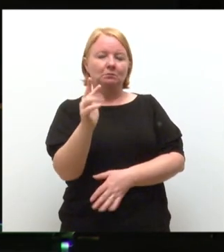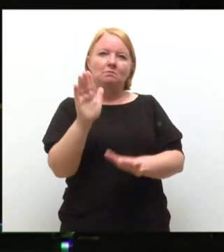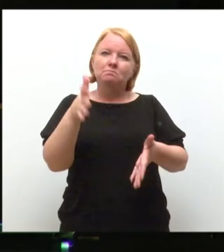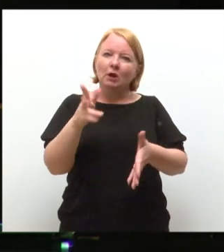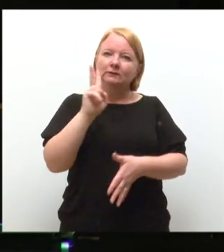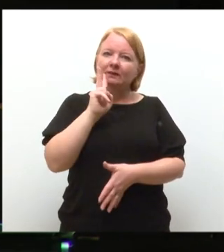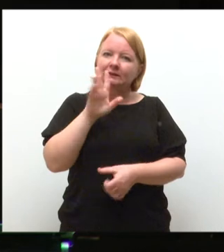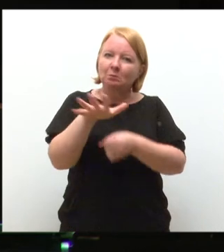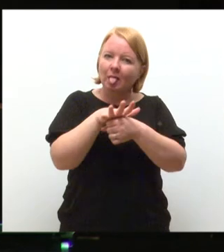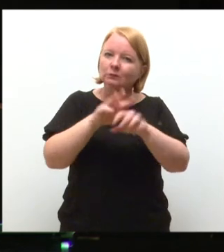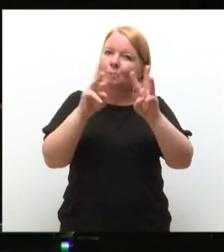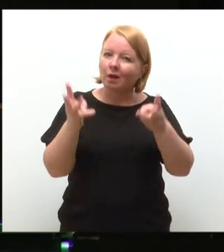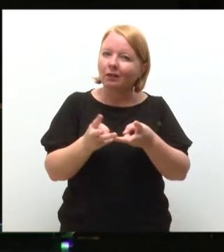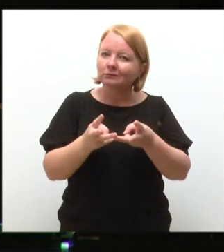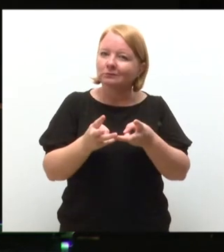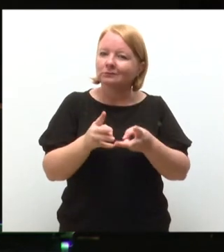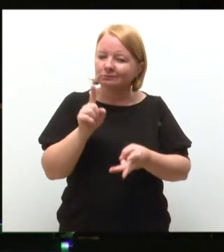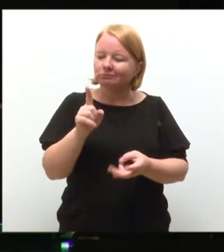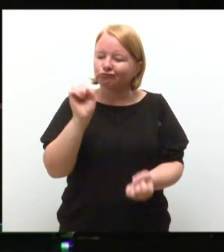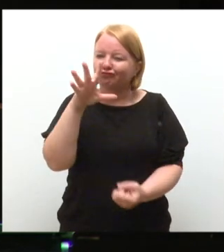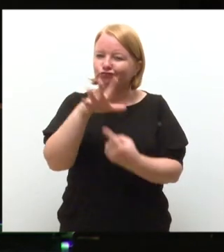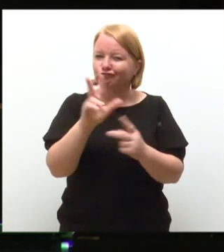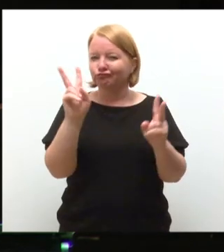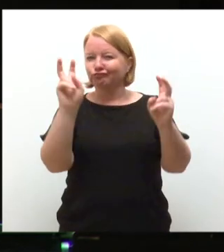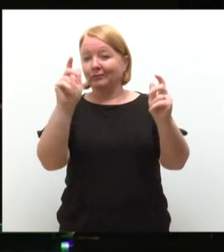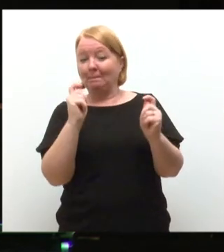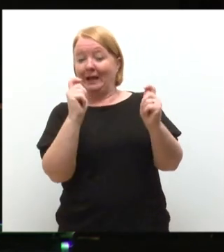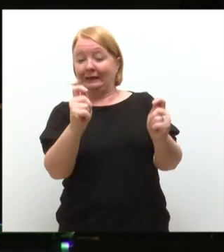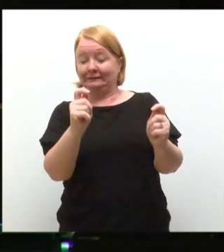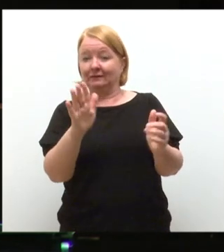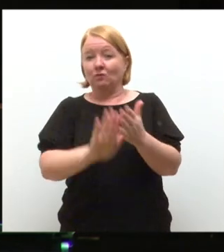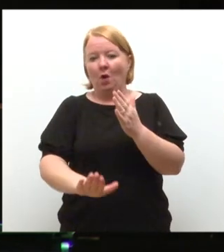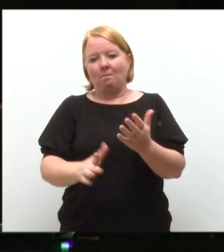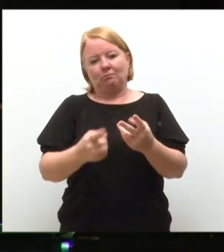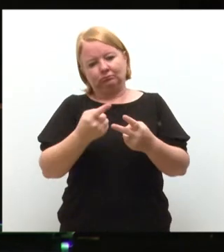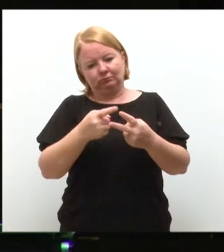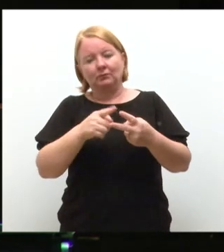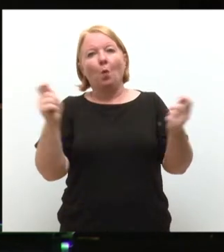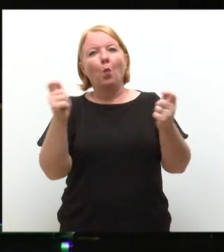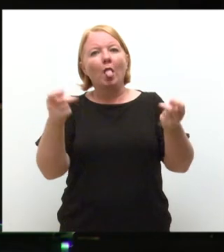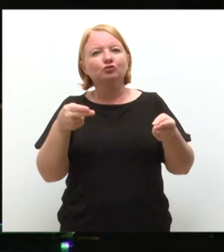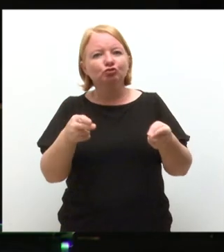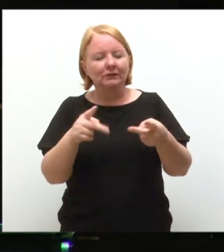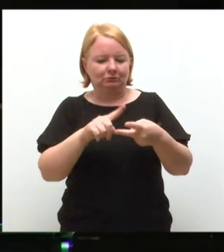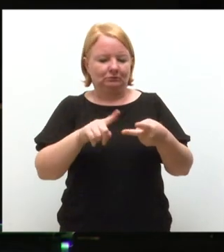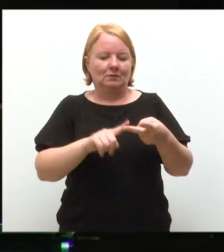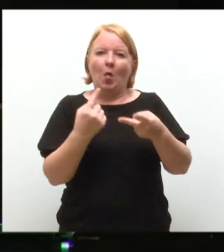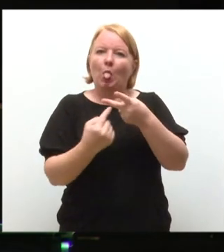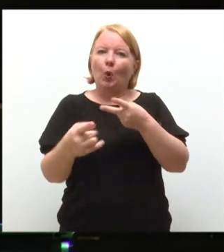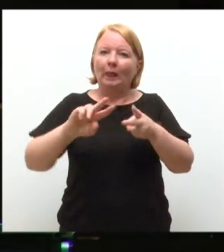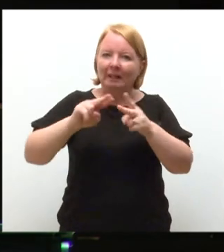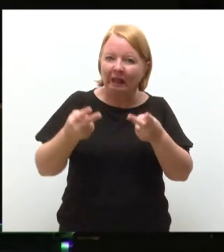around the world. Because that's a status that's been accorded to this city by no less than the Wall Street Journal, Lonely Planet,